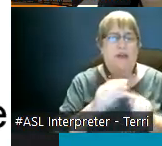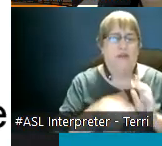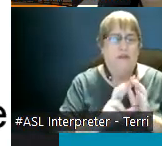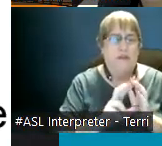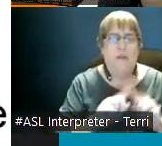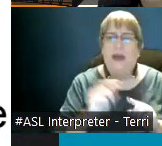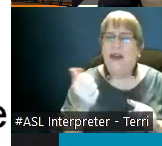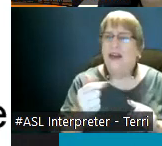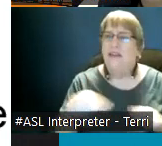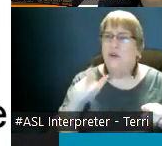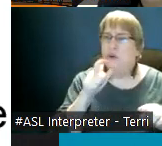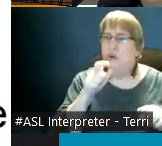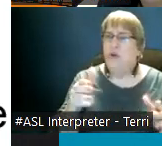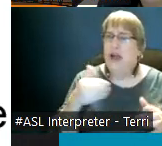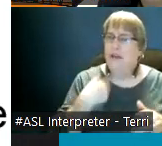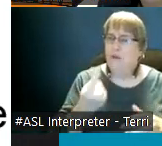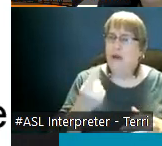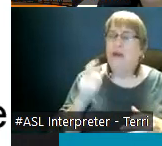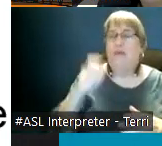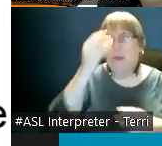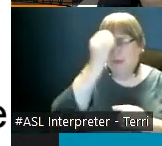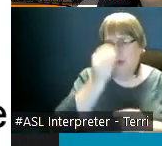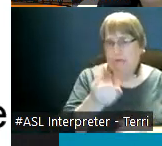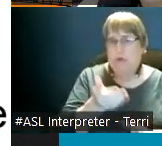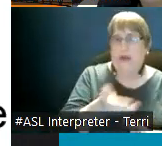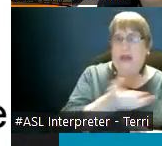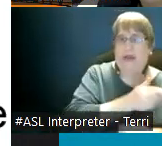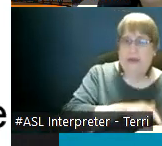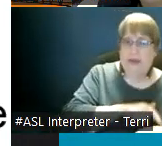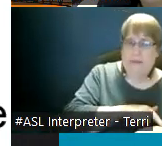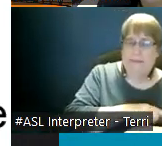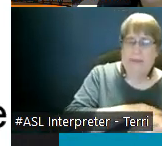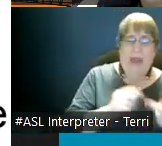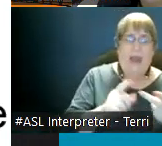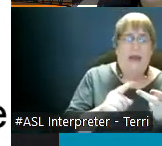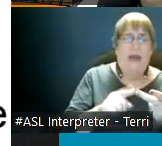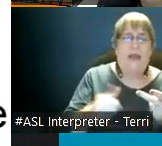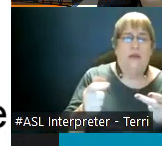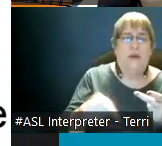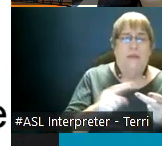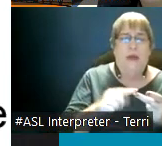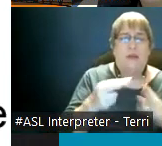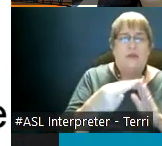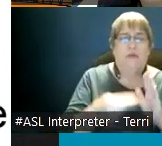who has one has to be informed about it beforehand um and one about the rule regarding